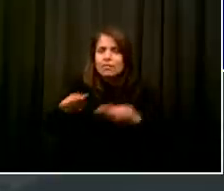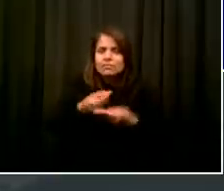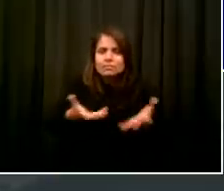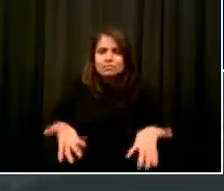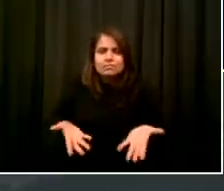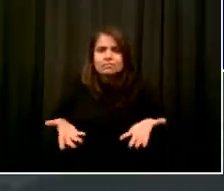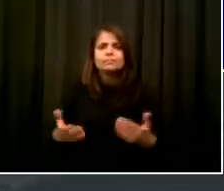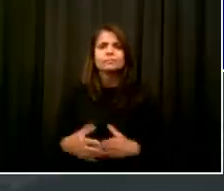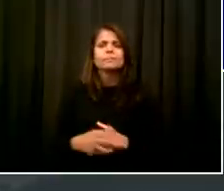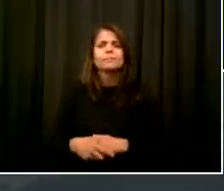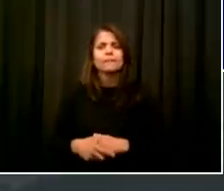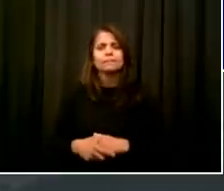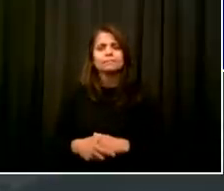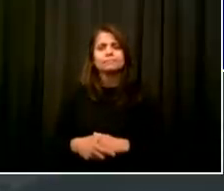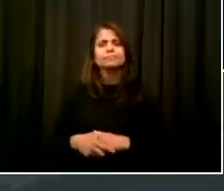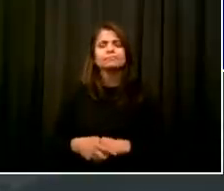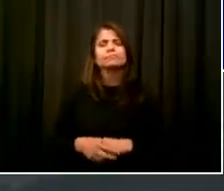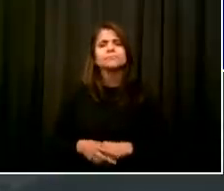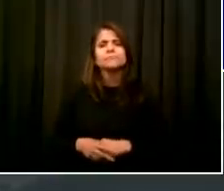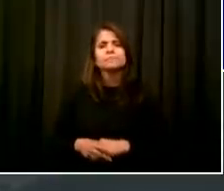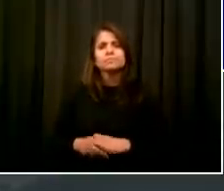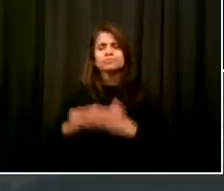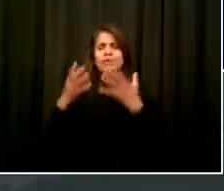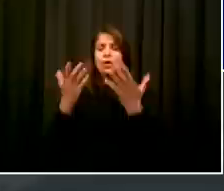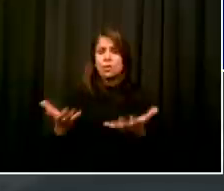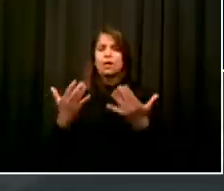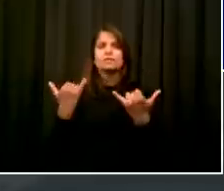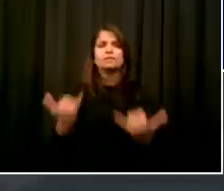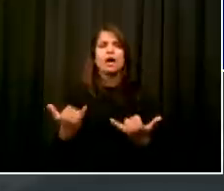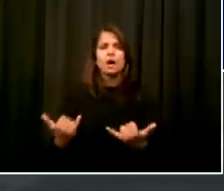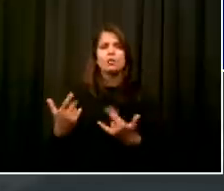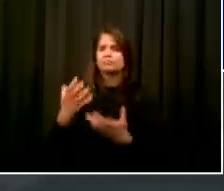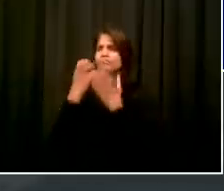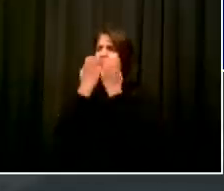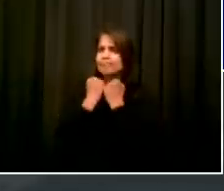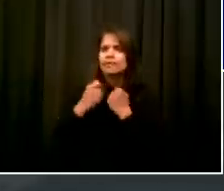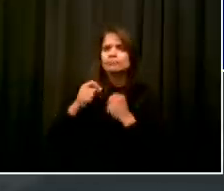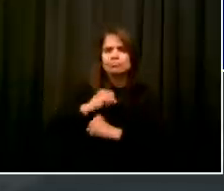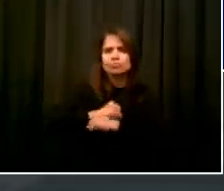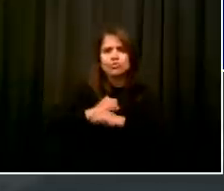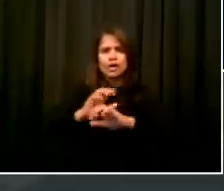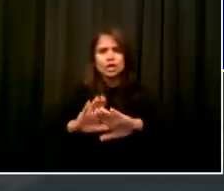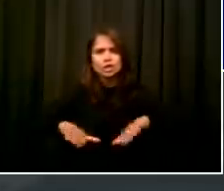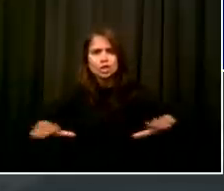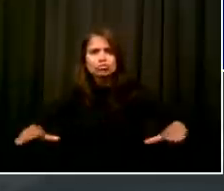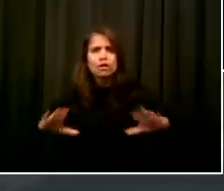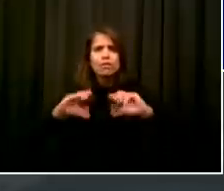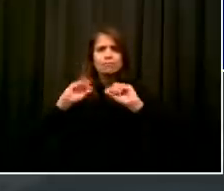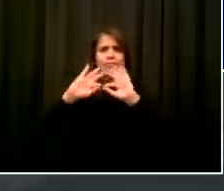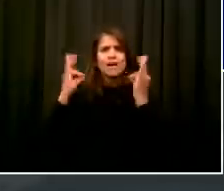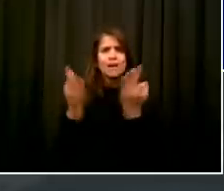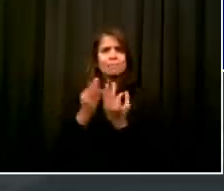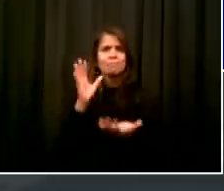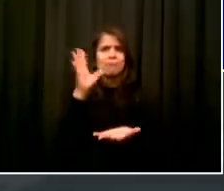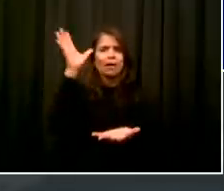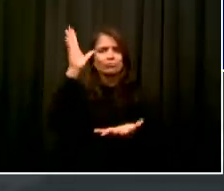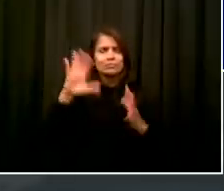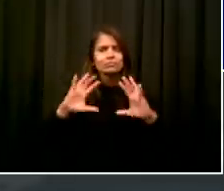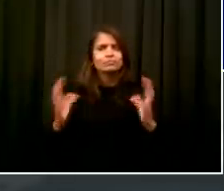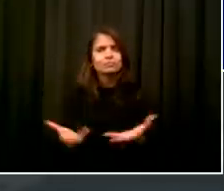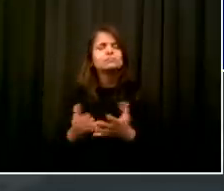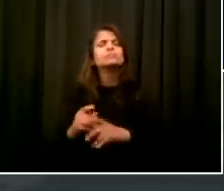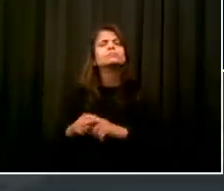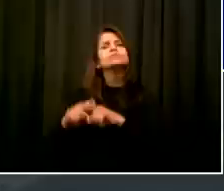in terms of how we protect safety in different kinds of facilities, different types of areas that people